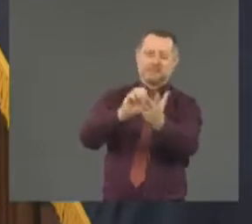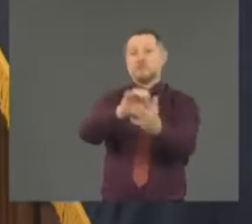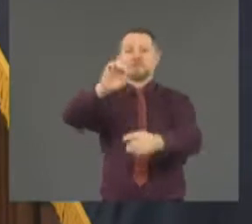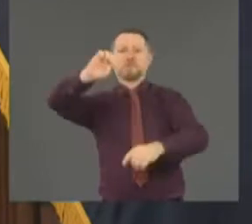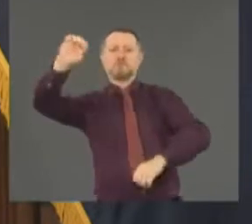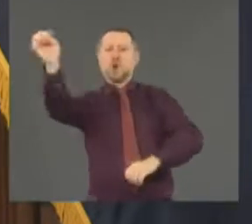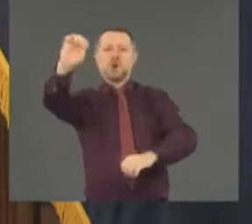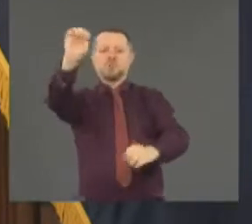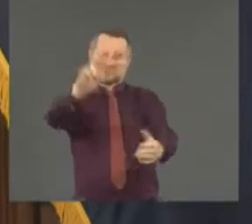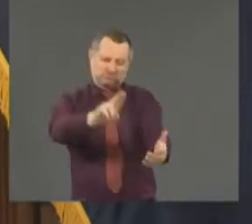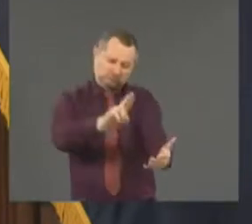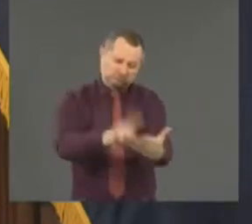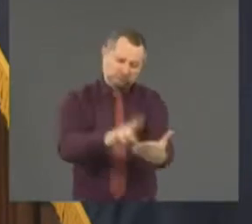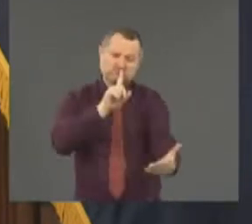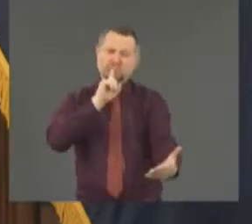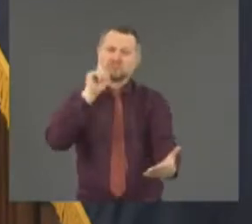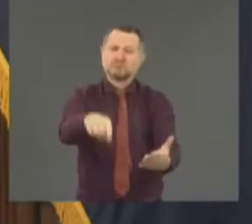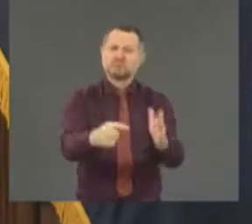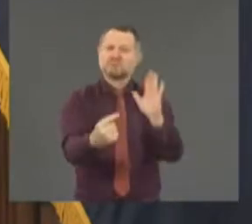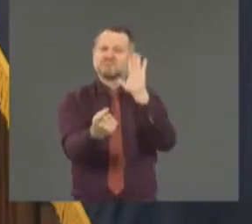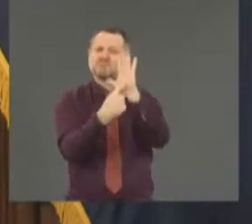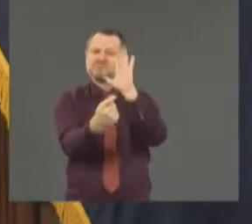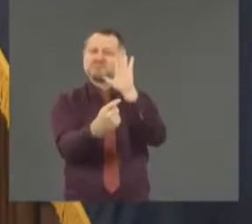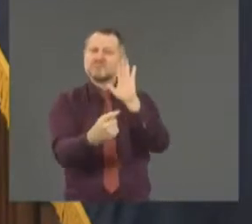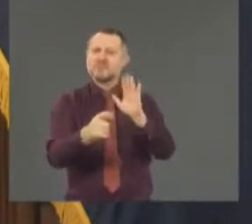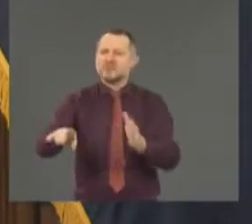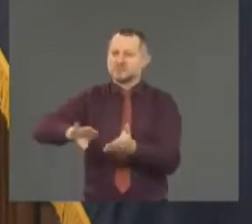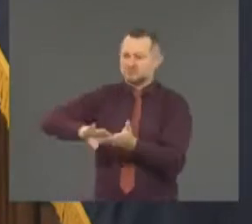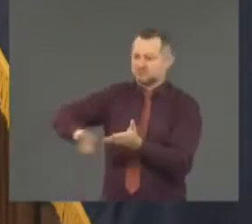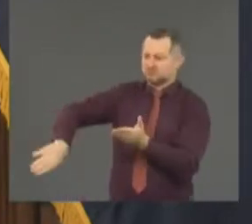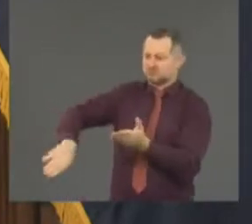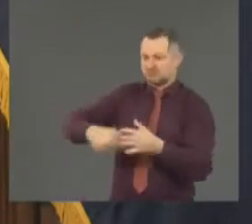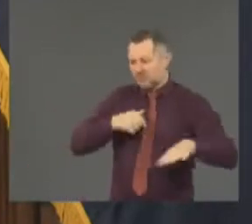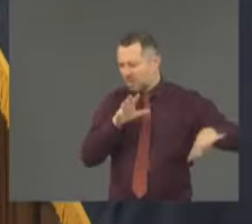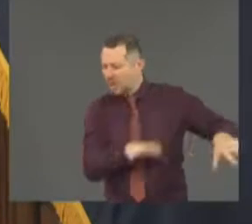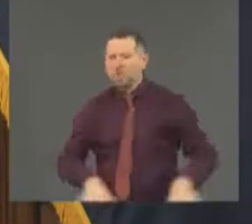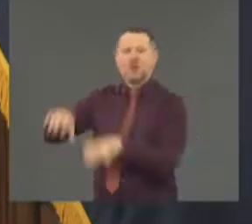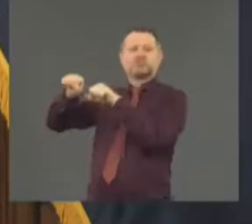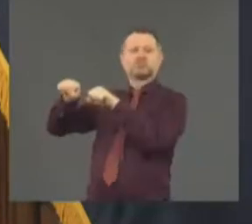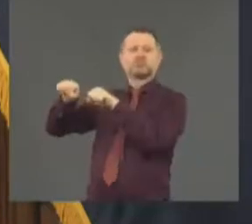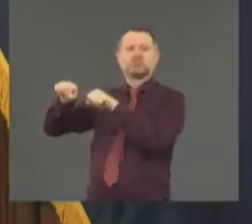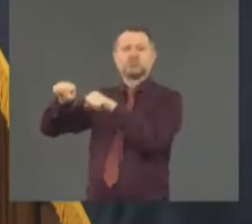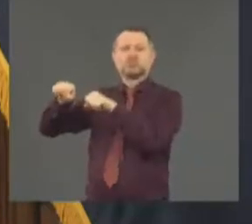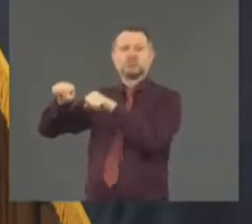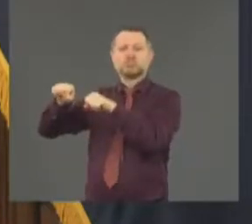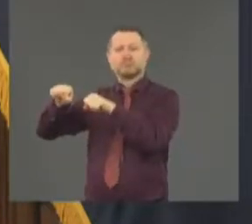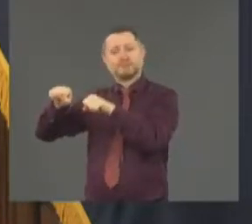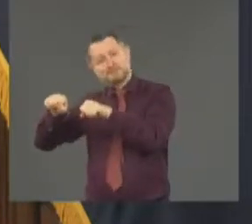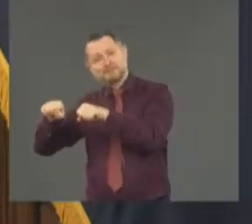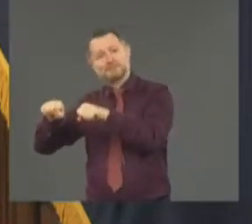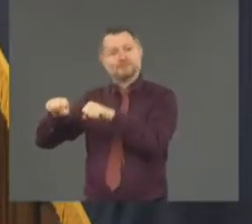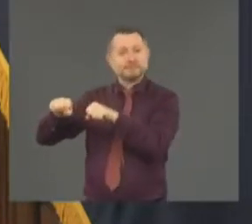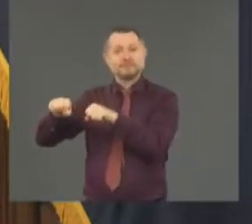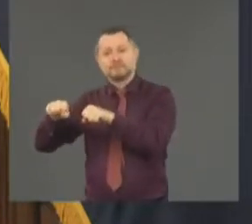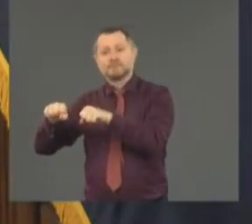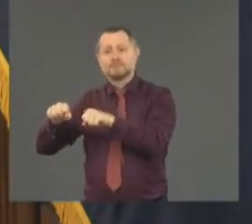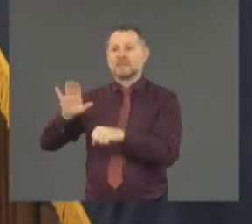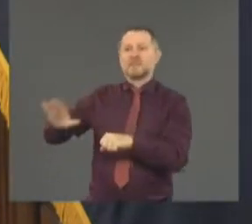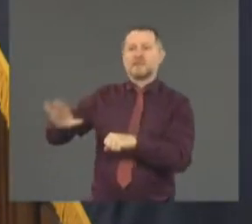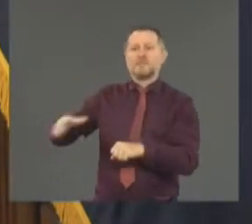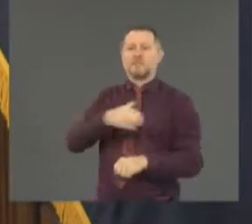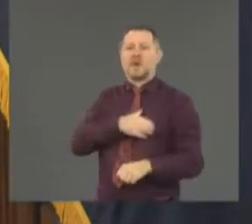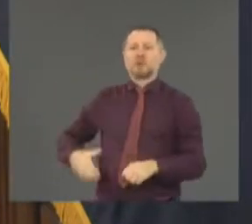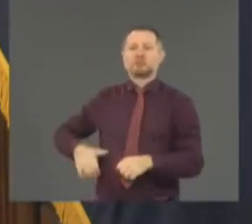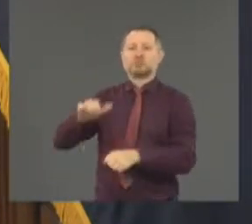take over you would have to take over the mayor's job.